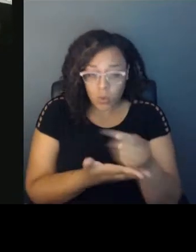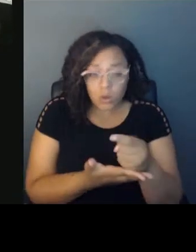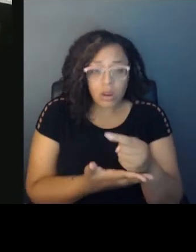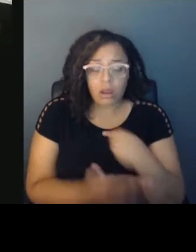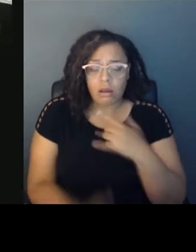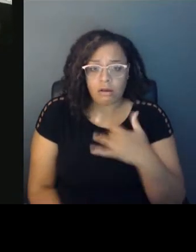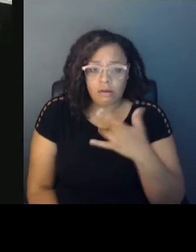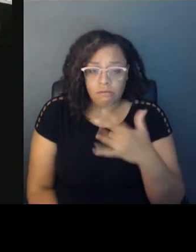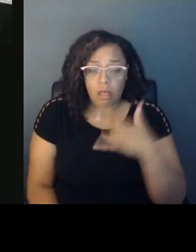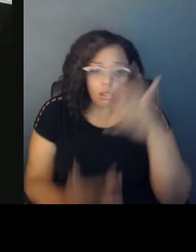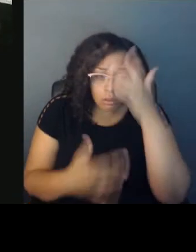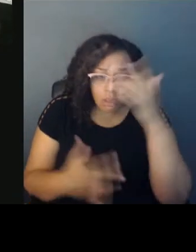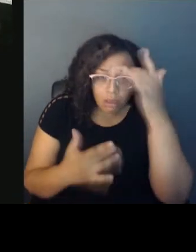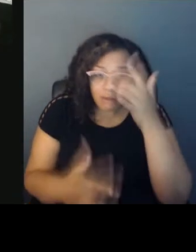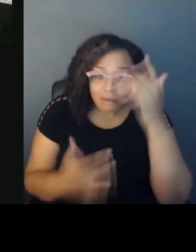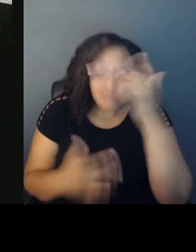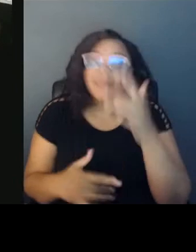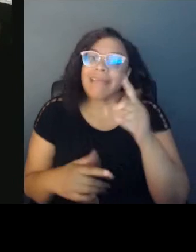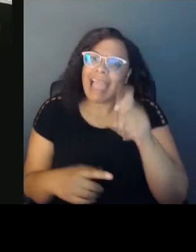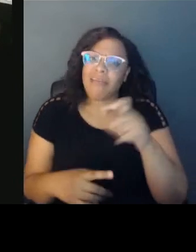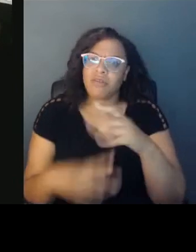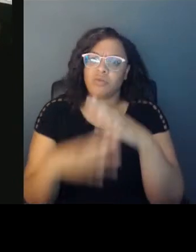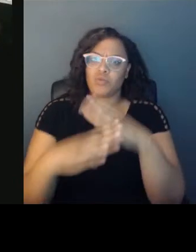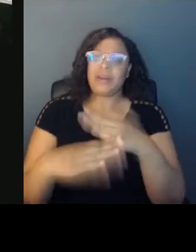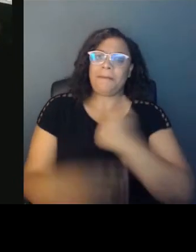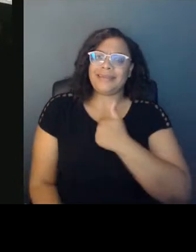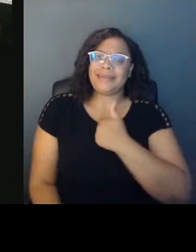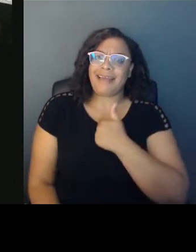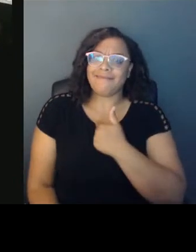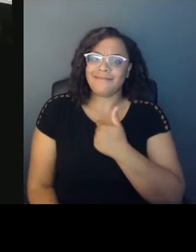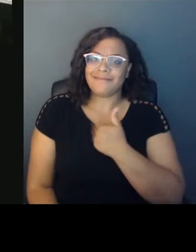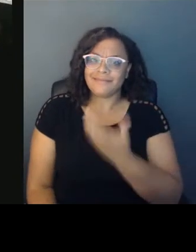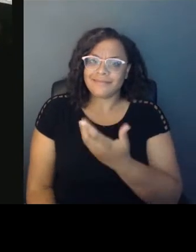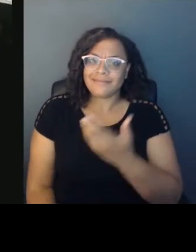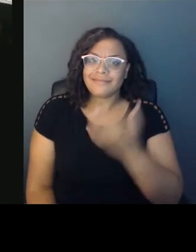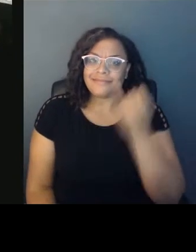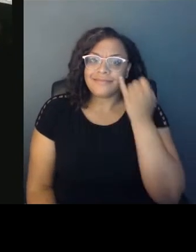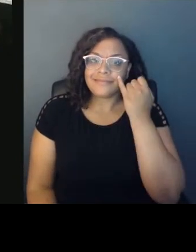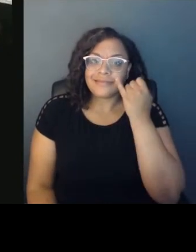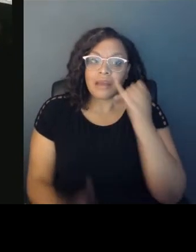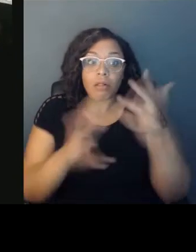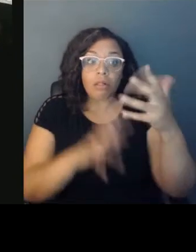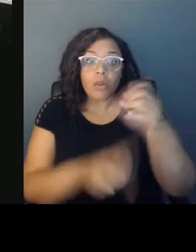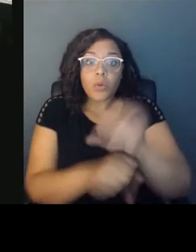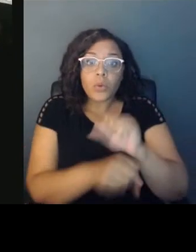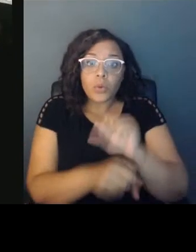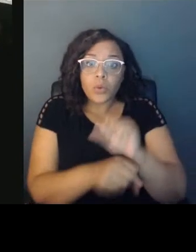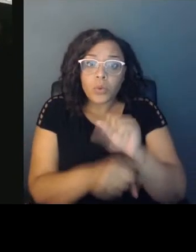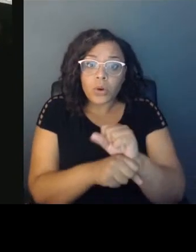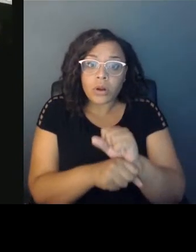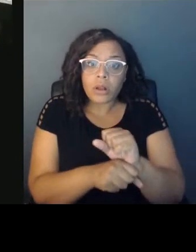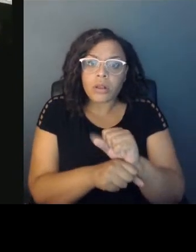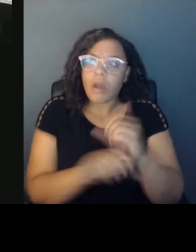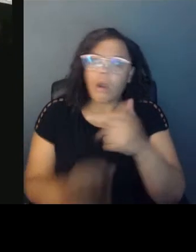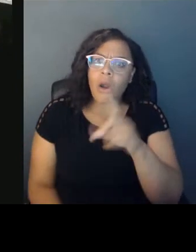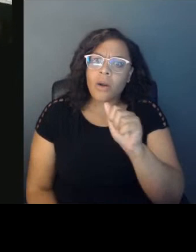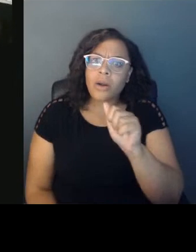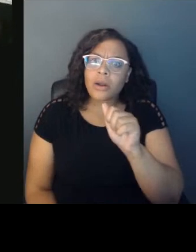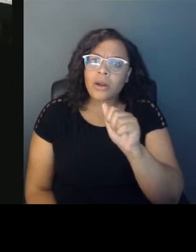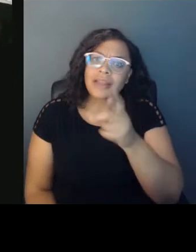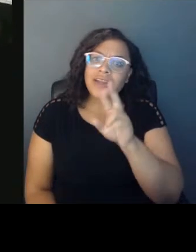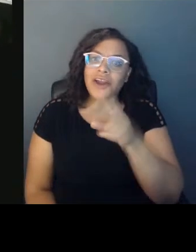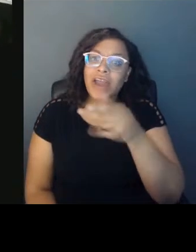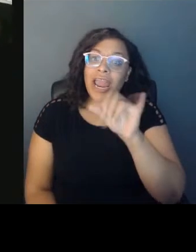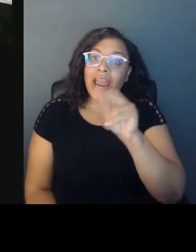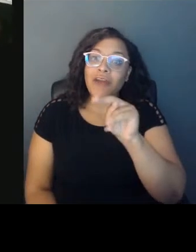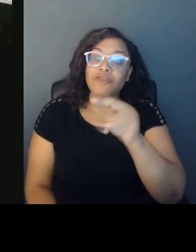because if something happens to you at work, they're going to be like, oh, Dr. Harrison passed away. Now her job is open. Like at the same